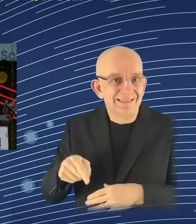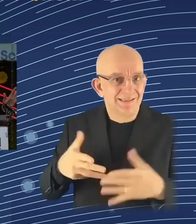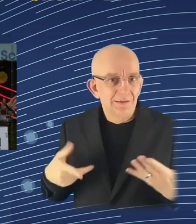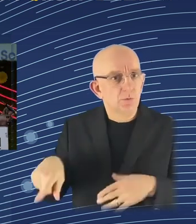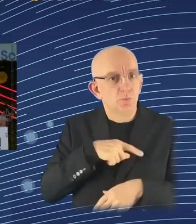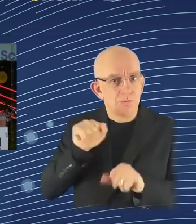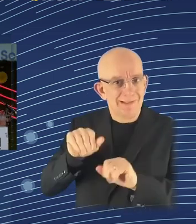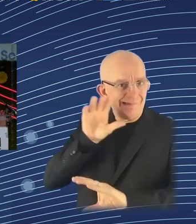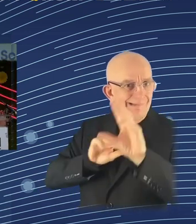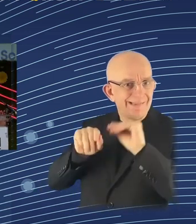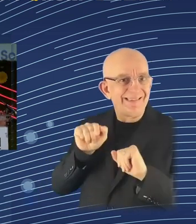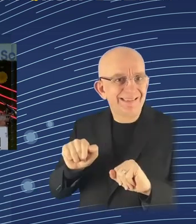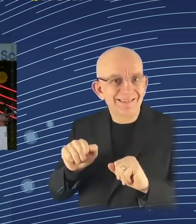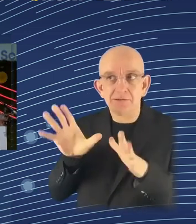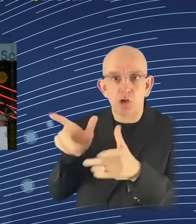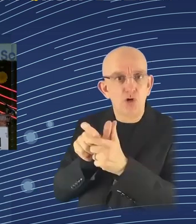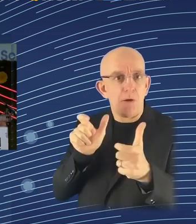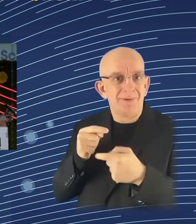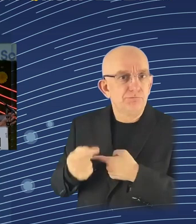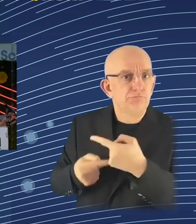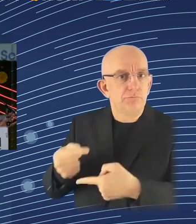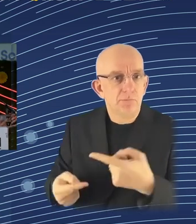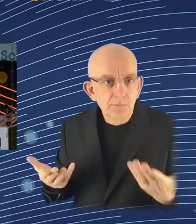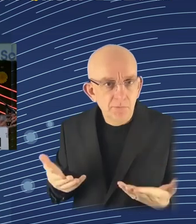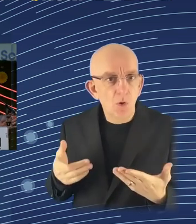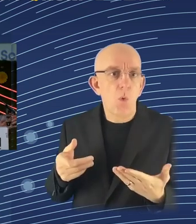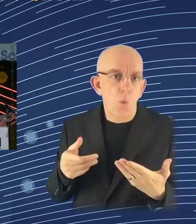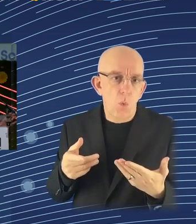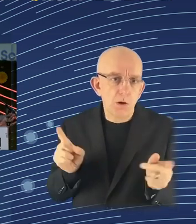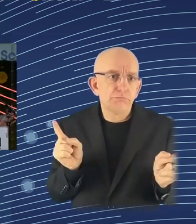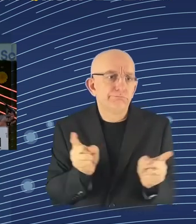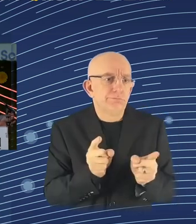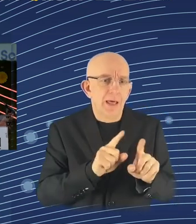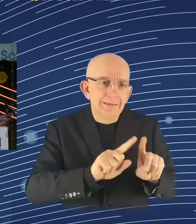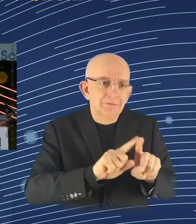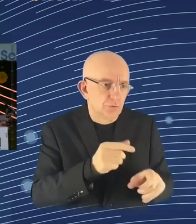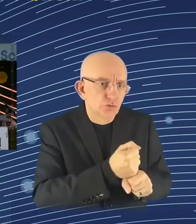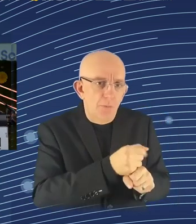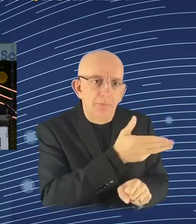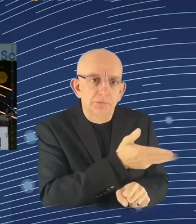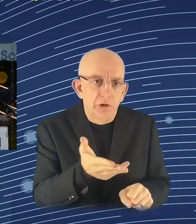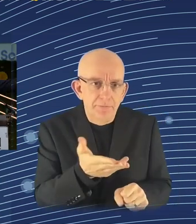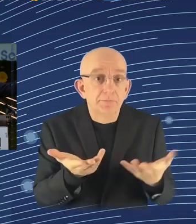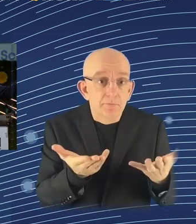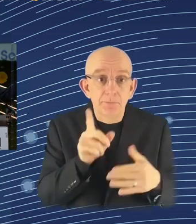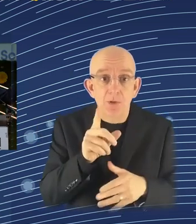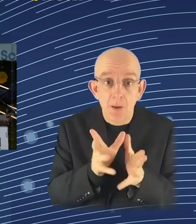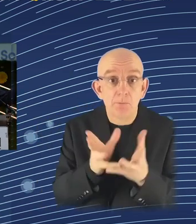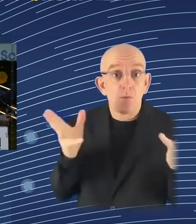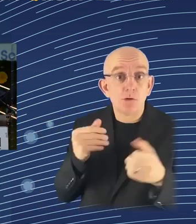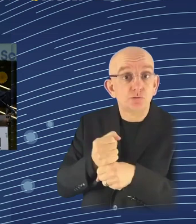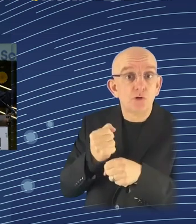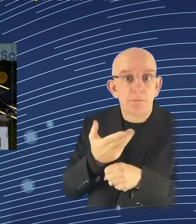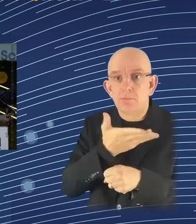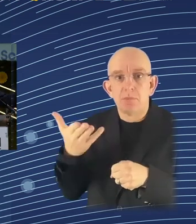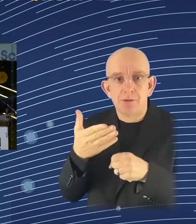done a survey of all jobs being advertised in Britain for the last six years and that's what people want.